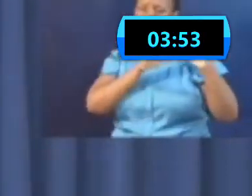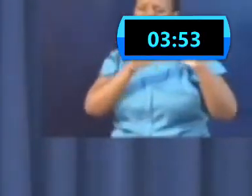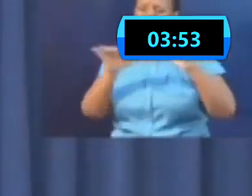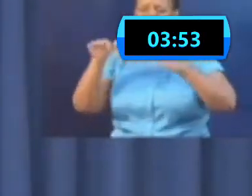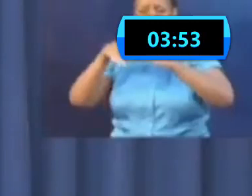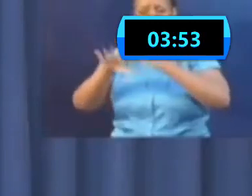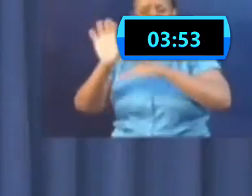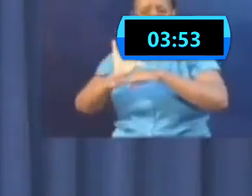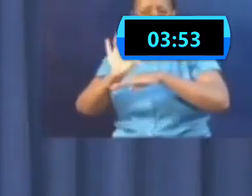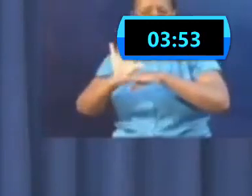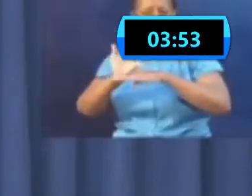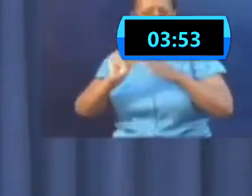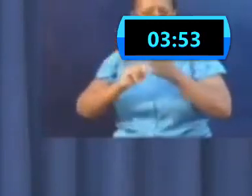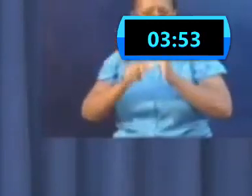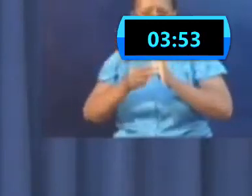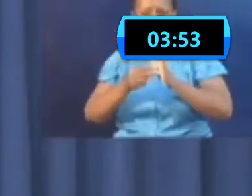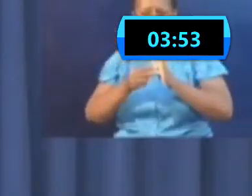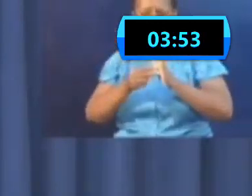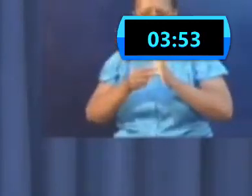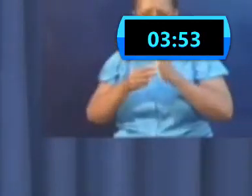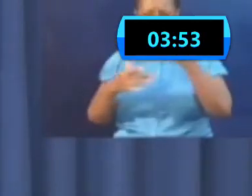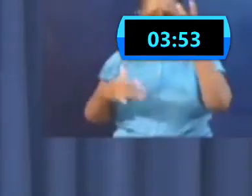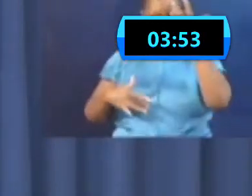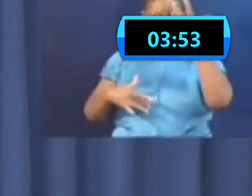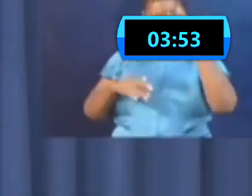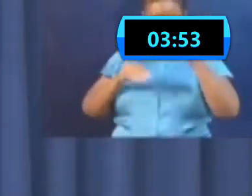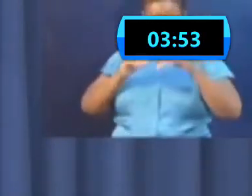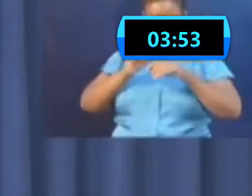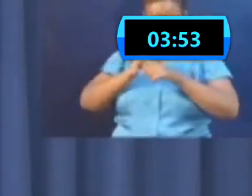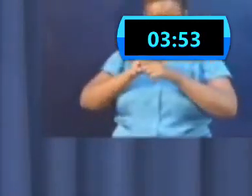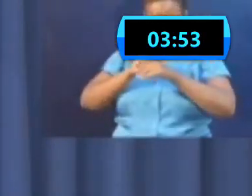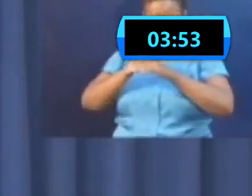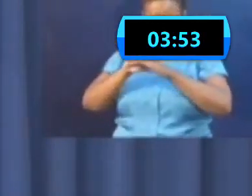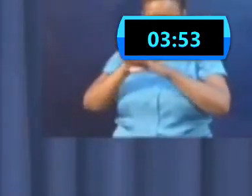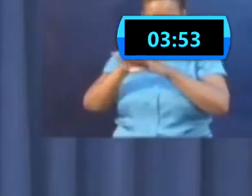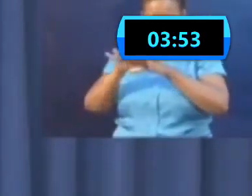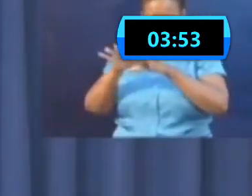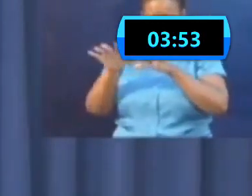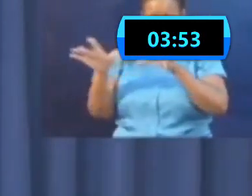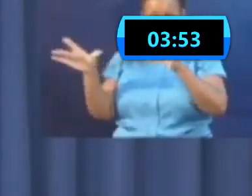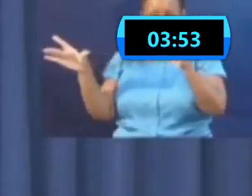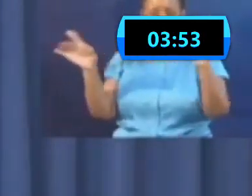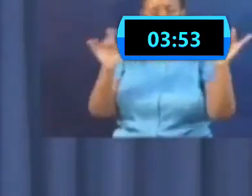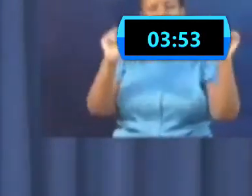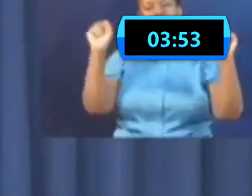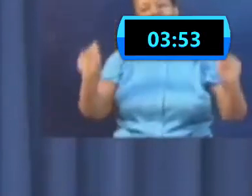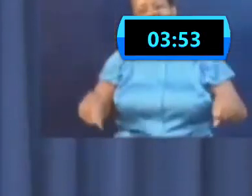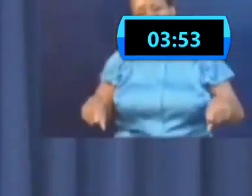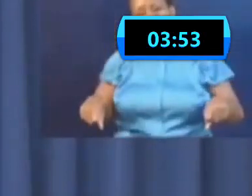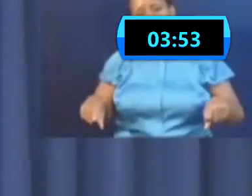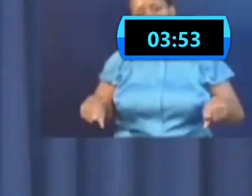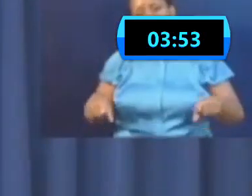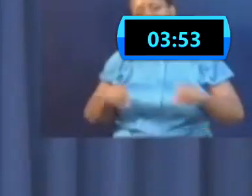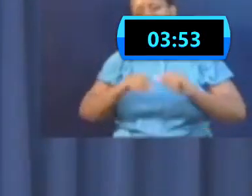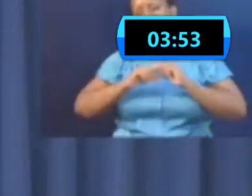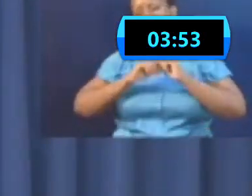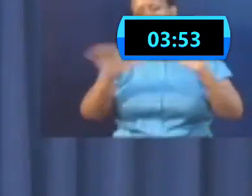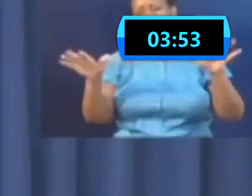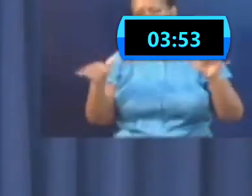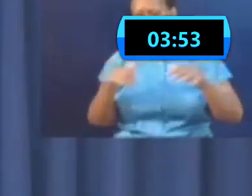you said no gathering in places of worship. We have nothing against people worshiping their gods, but coming together to do it